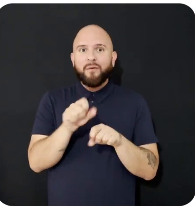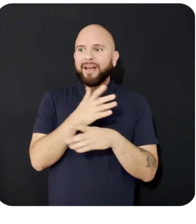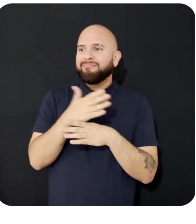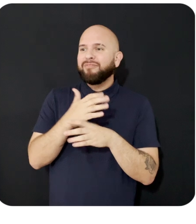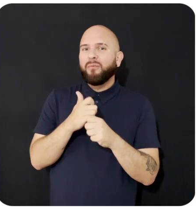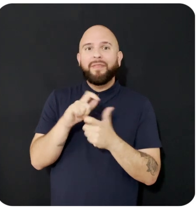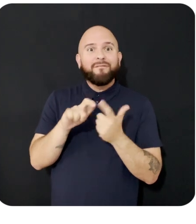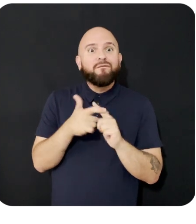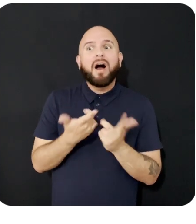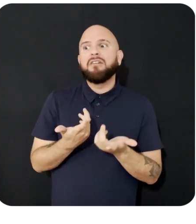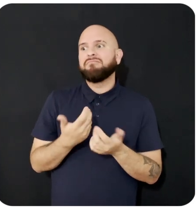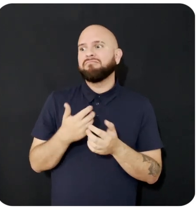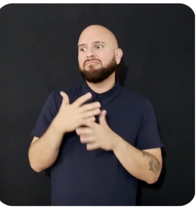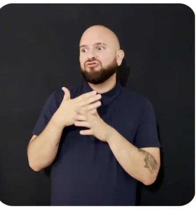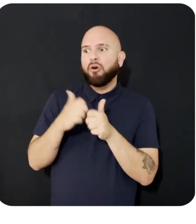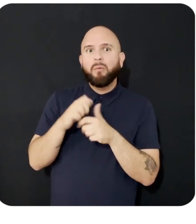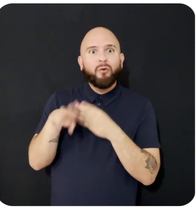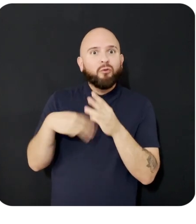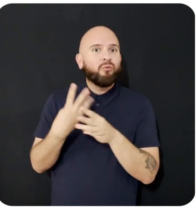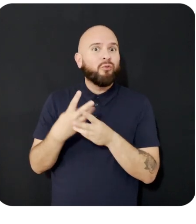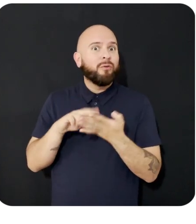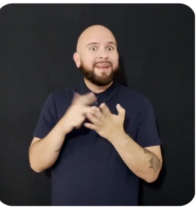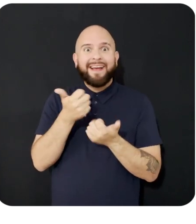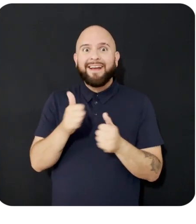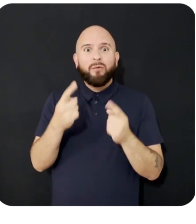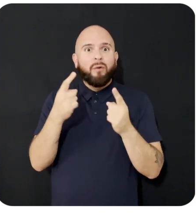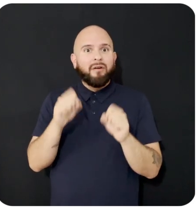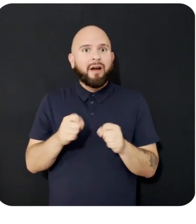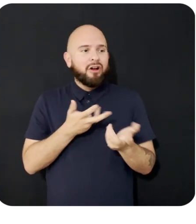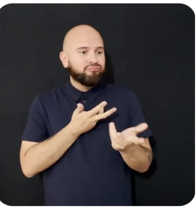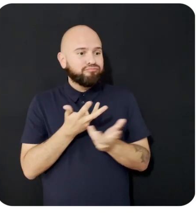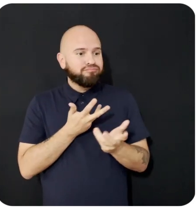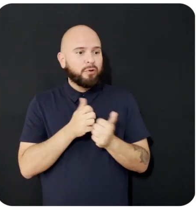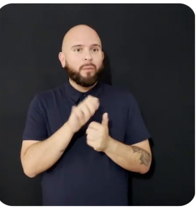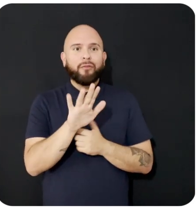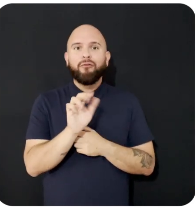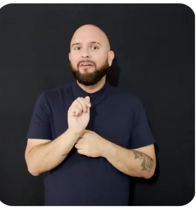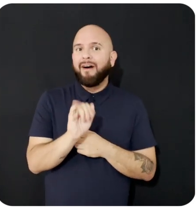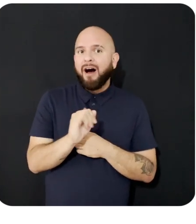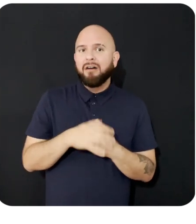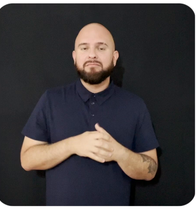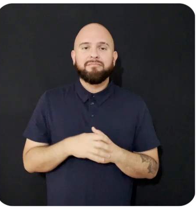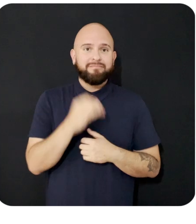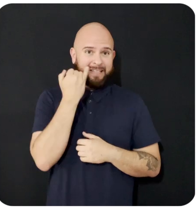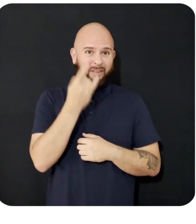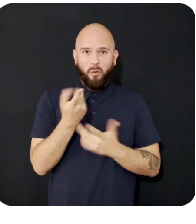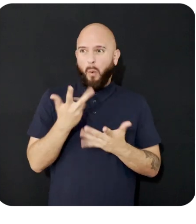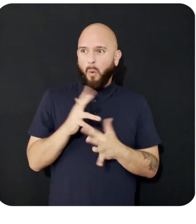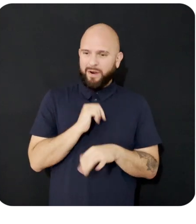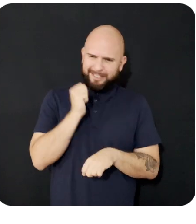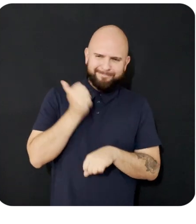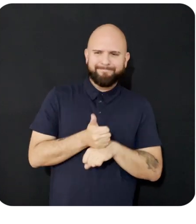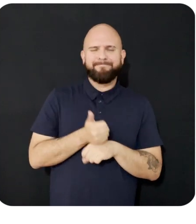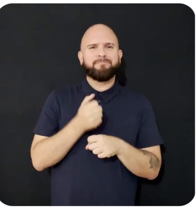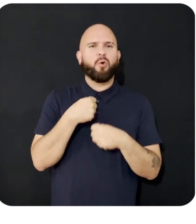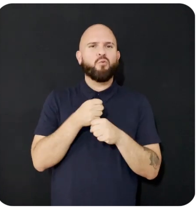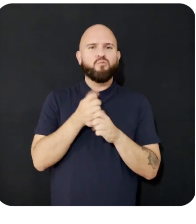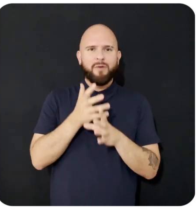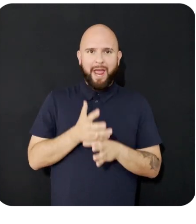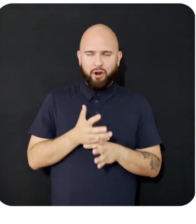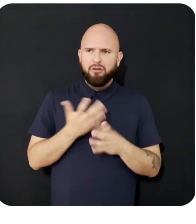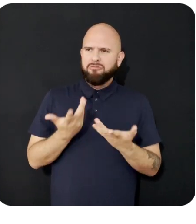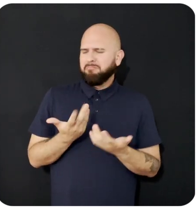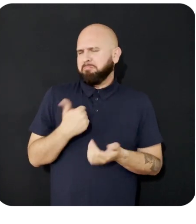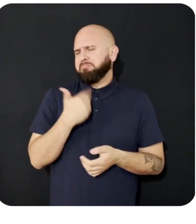anyone can have conversations with it. And if you're already an established creator, creator AIs